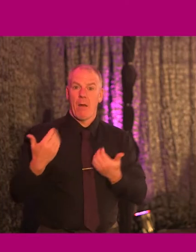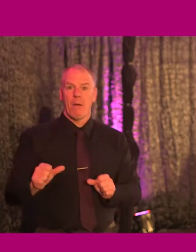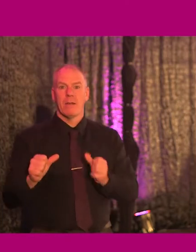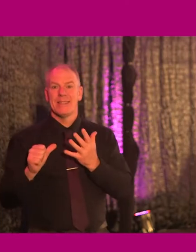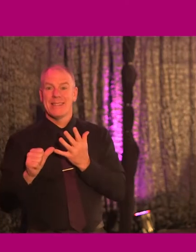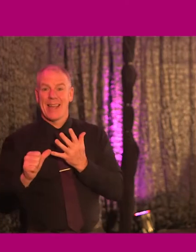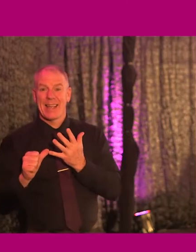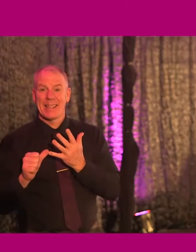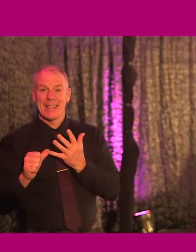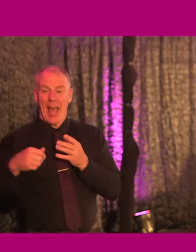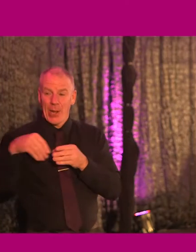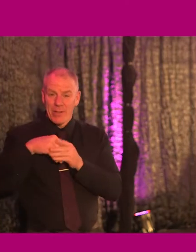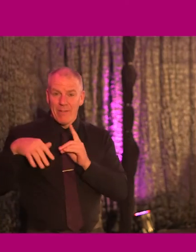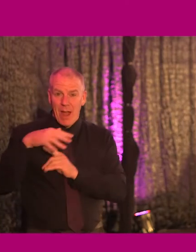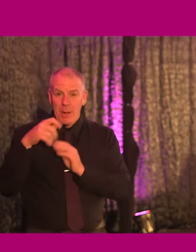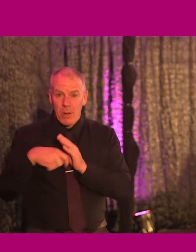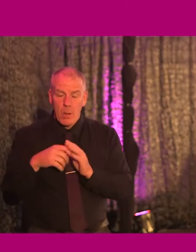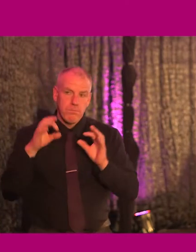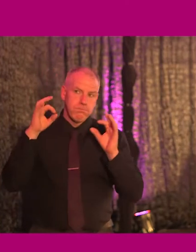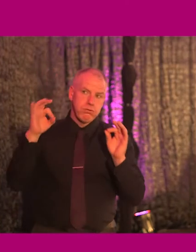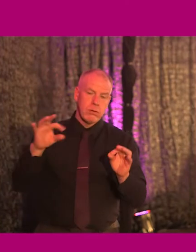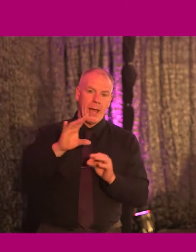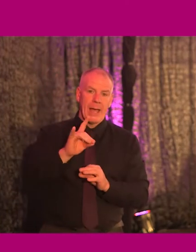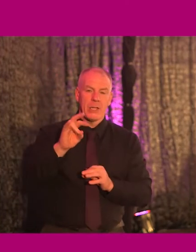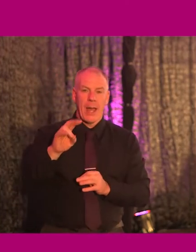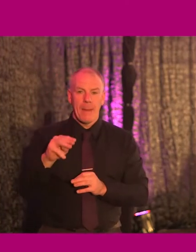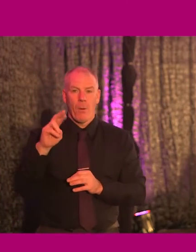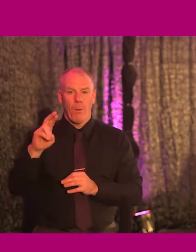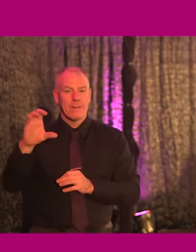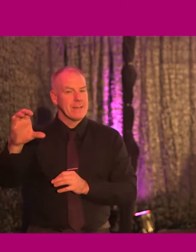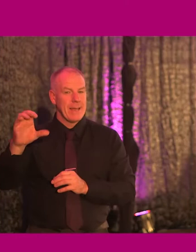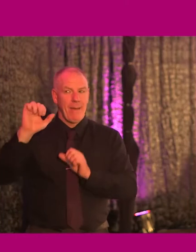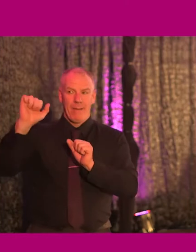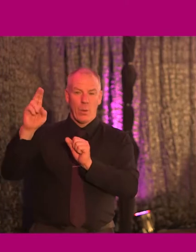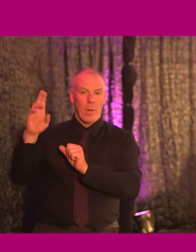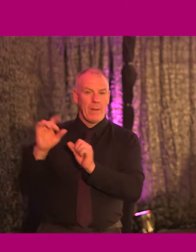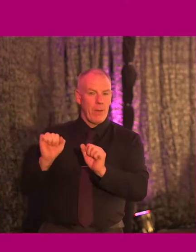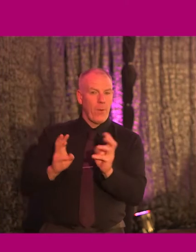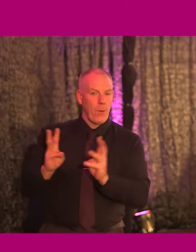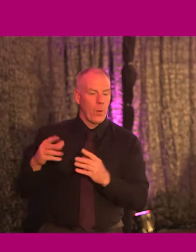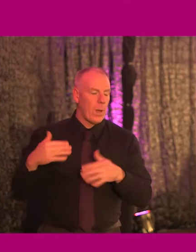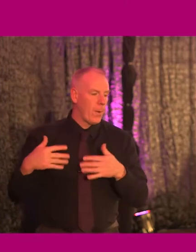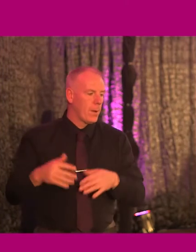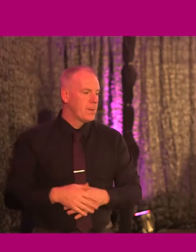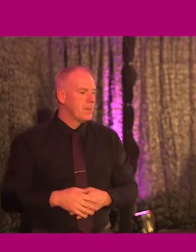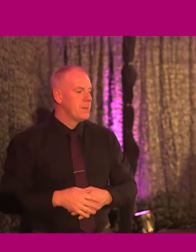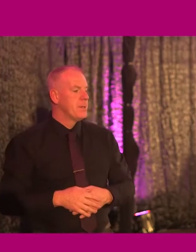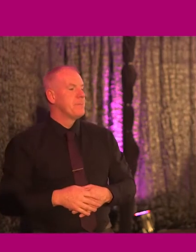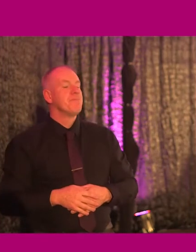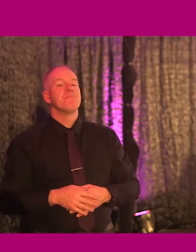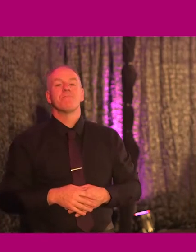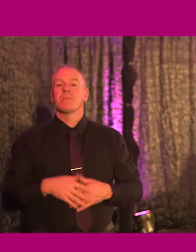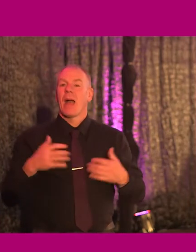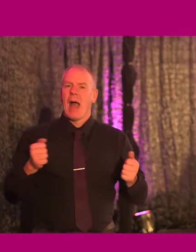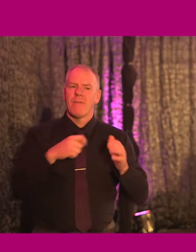and I think that's an amazing testament to HMRC in the UK for the work they're doing there. Claire has a project and change management